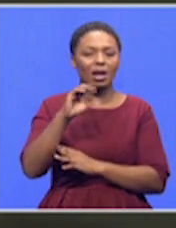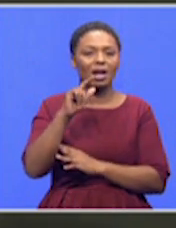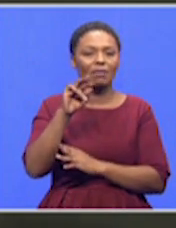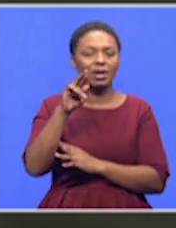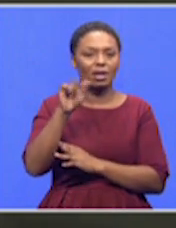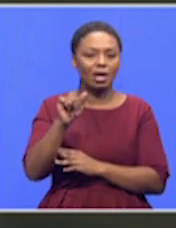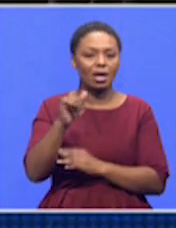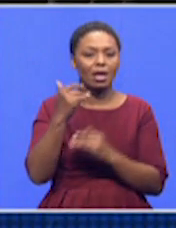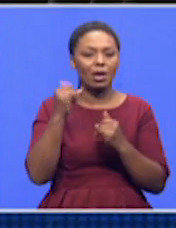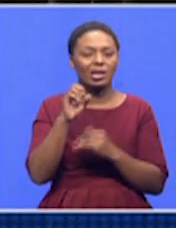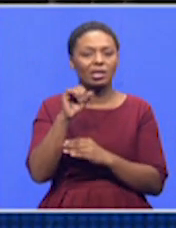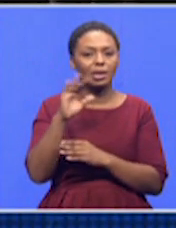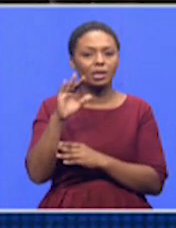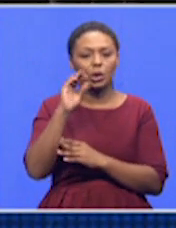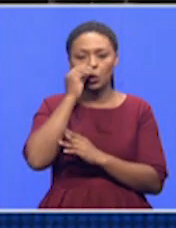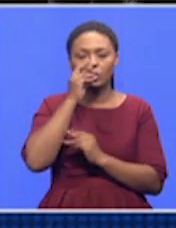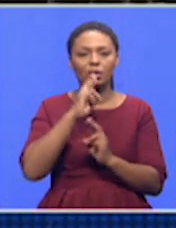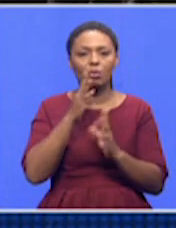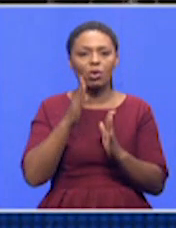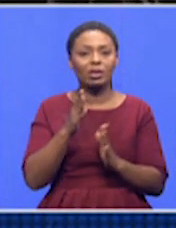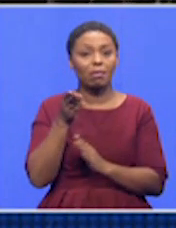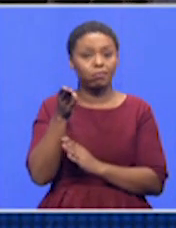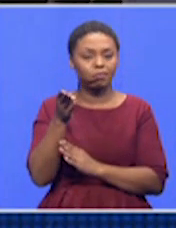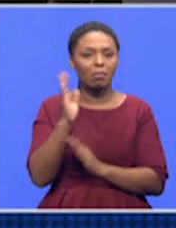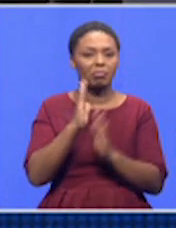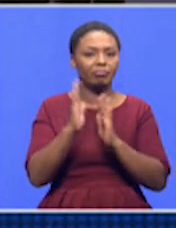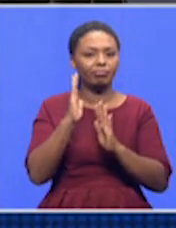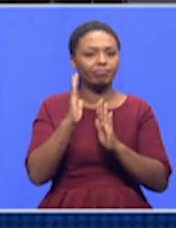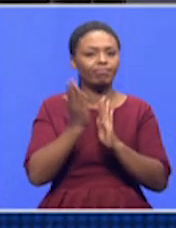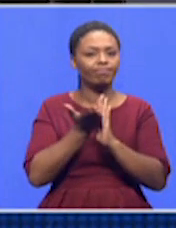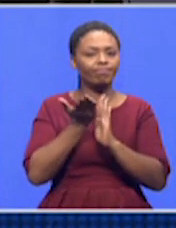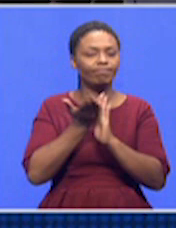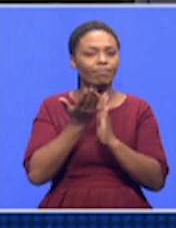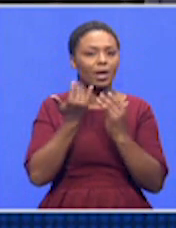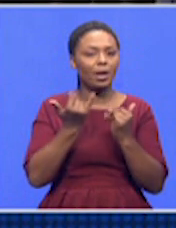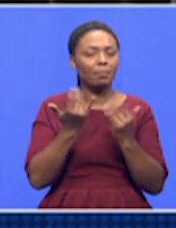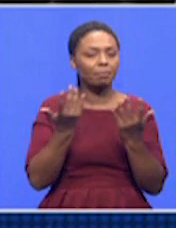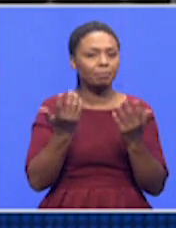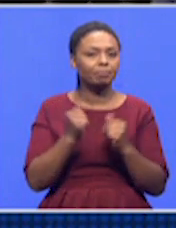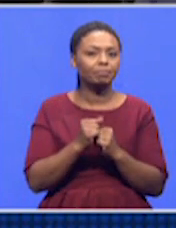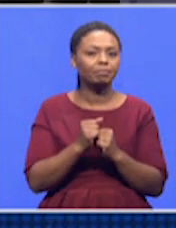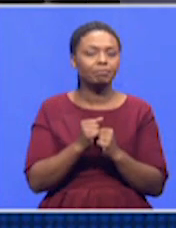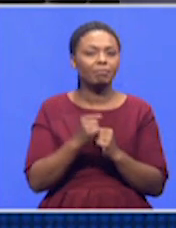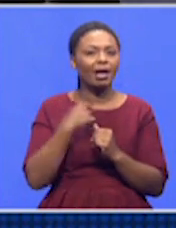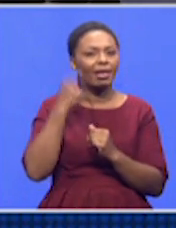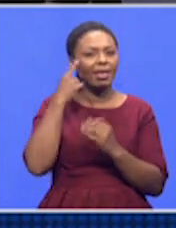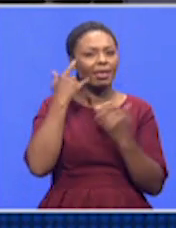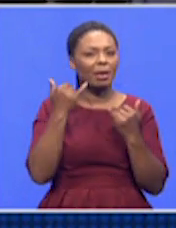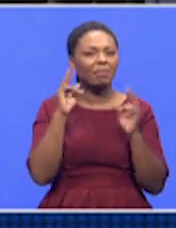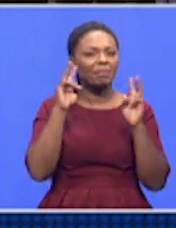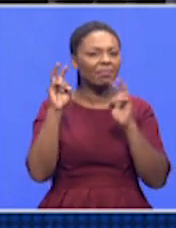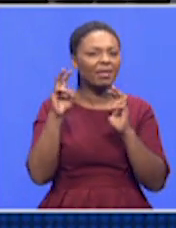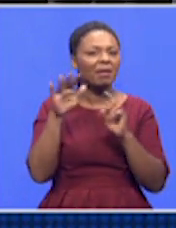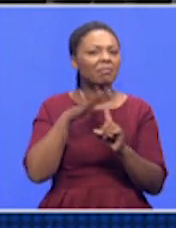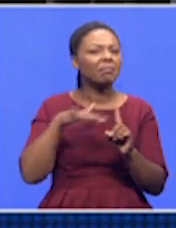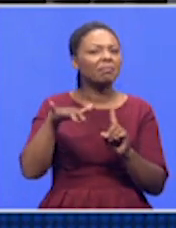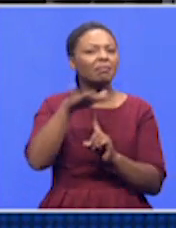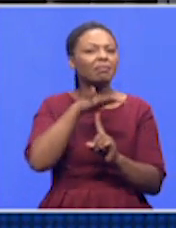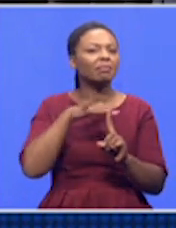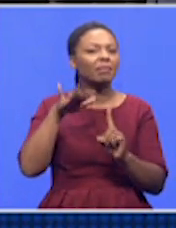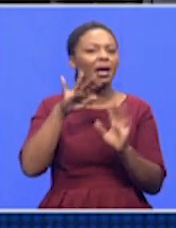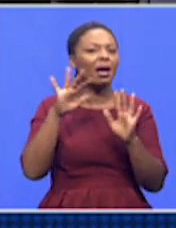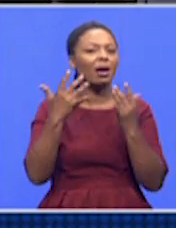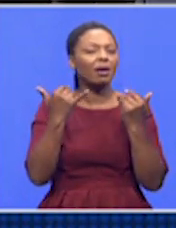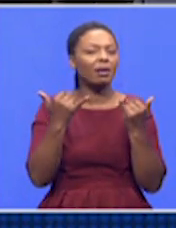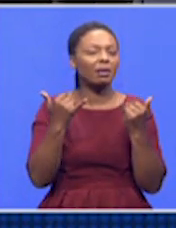SABC News reporter Ulrich Hendricks for more on this story. Talk to us, I think, about the atmosphere in the run-up to